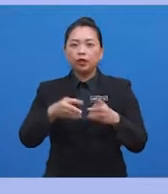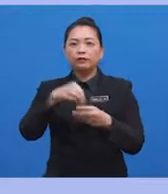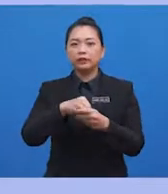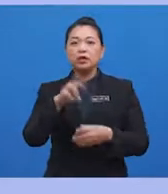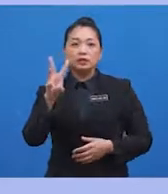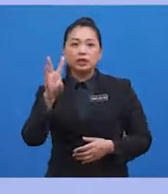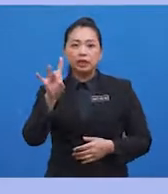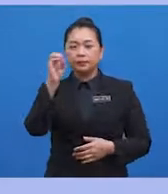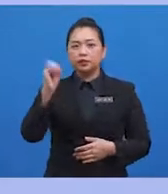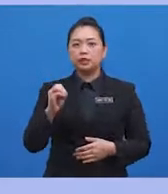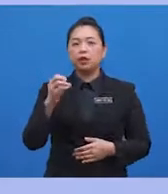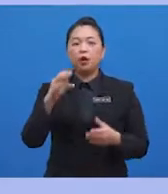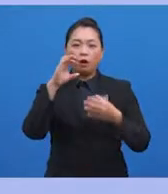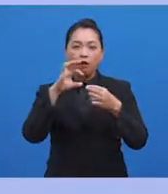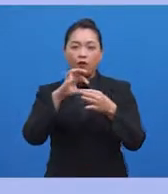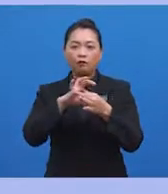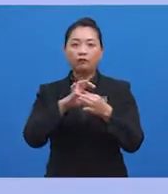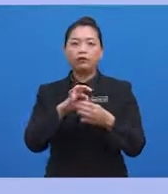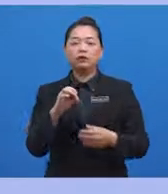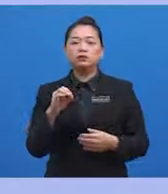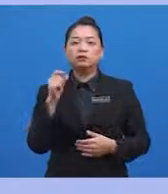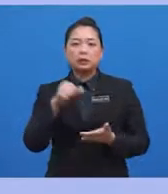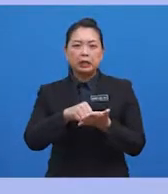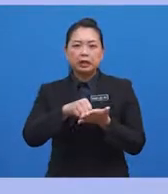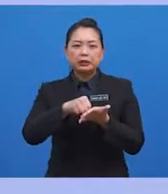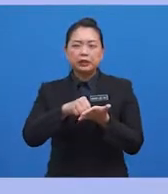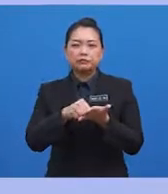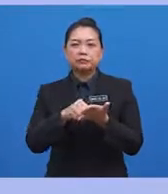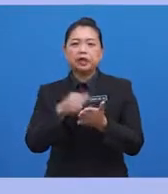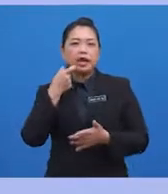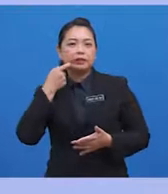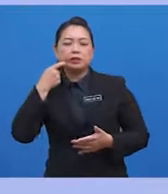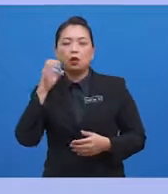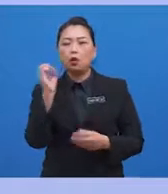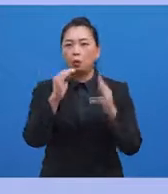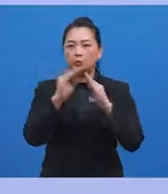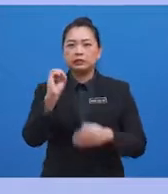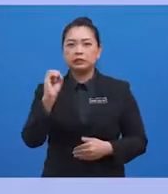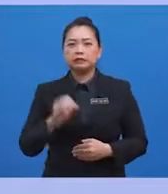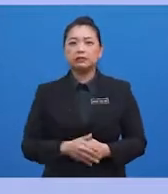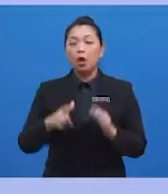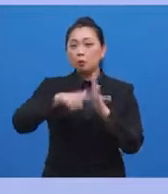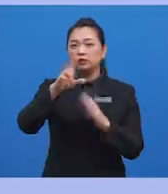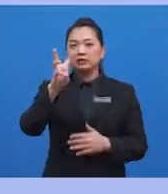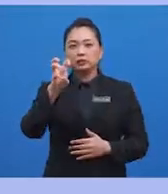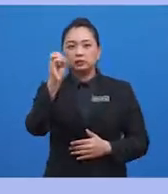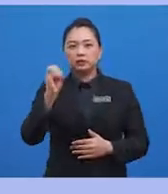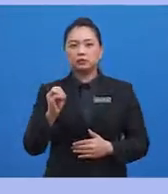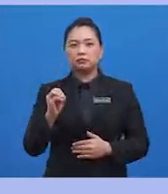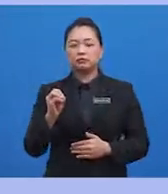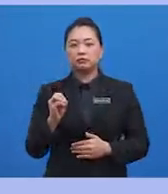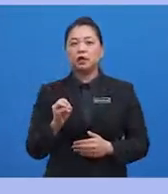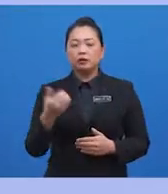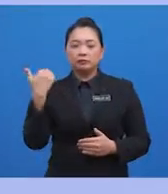68% of addicts end up homeless at some point in their addiction. More than 60% of addicts eventually